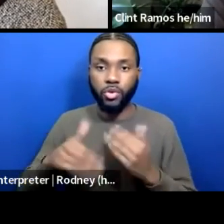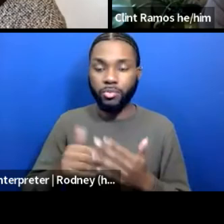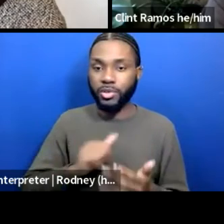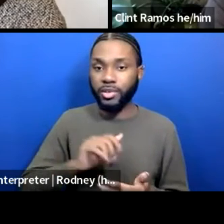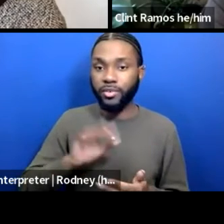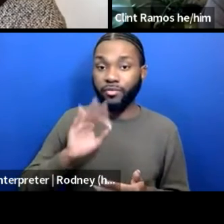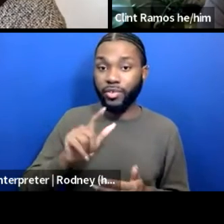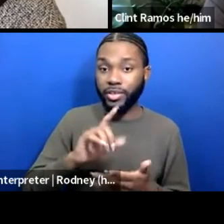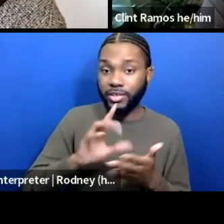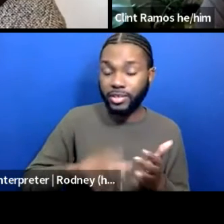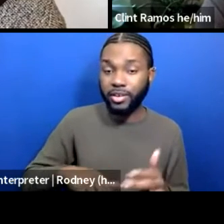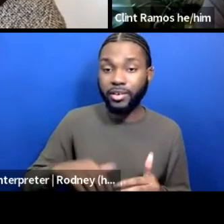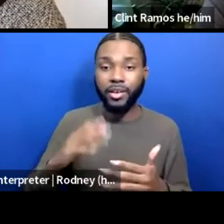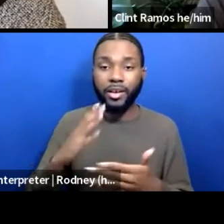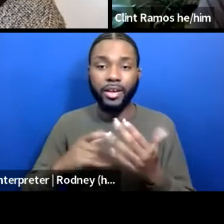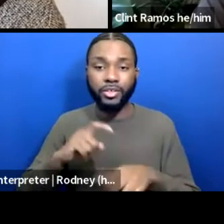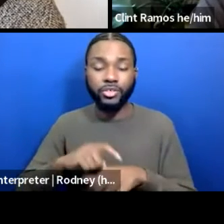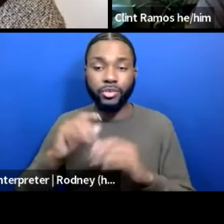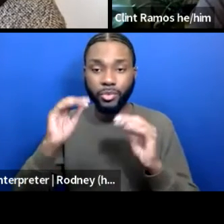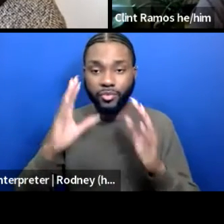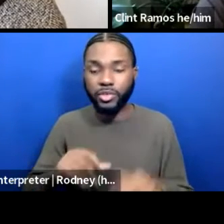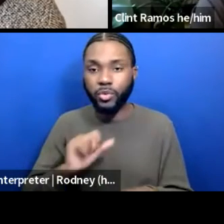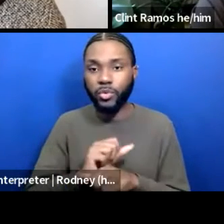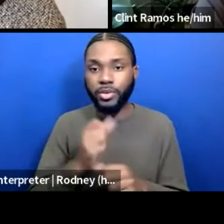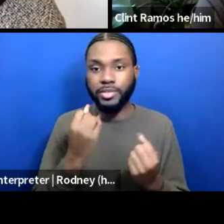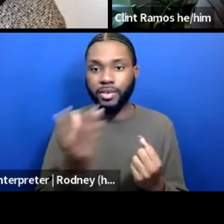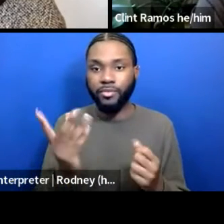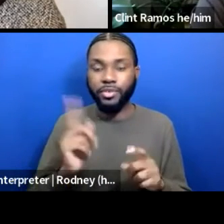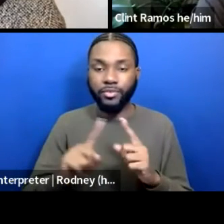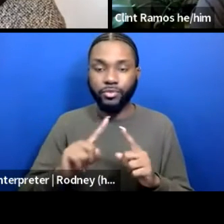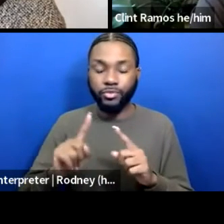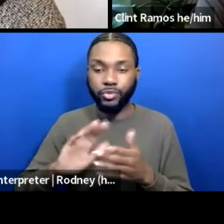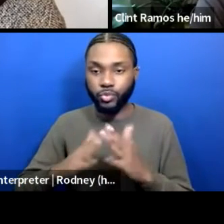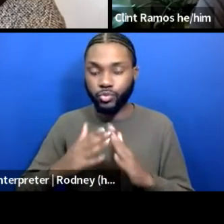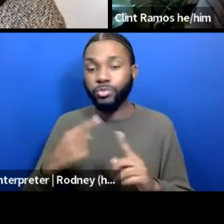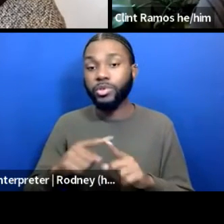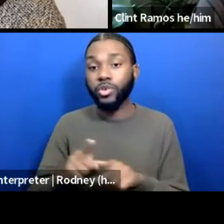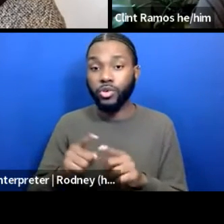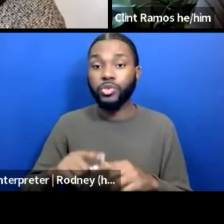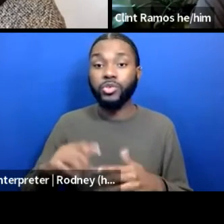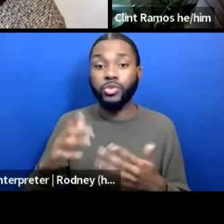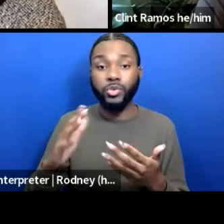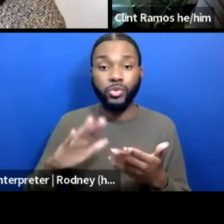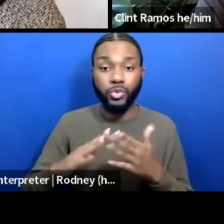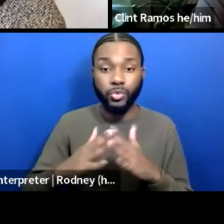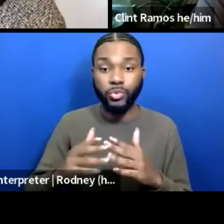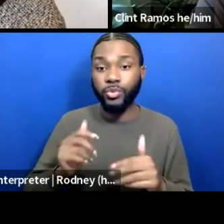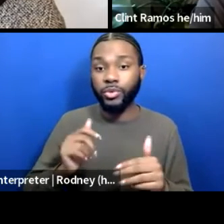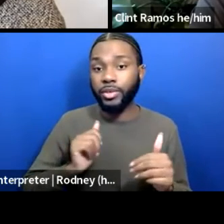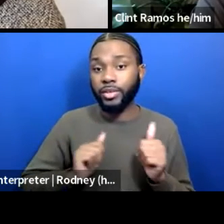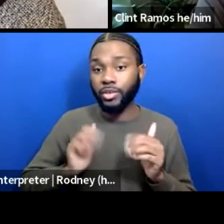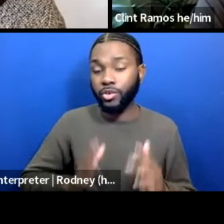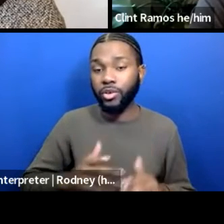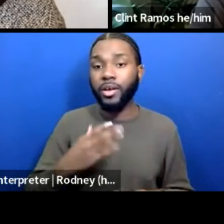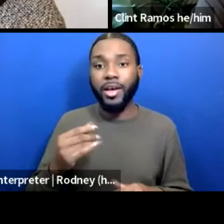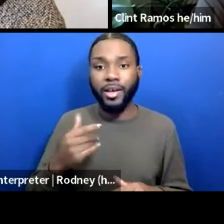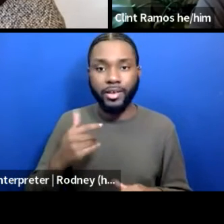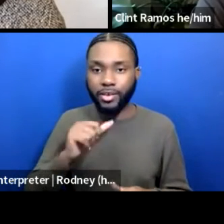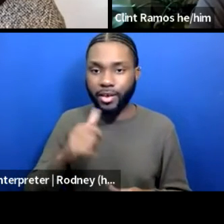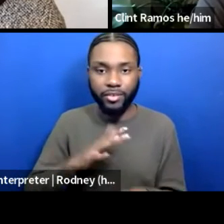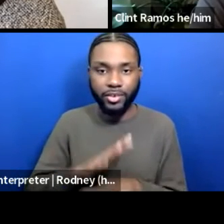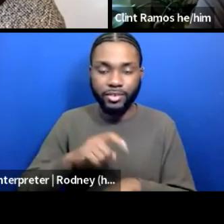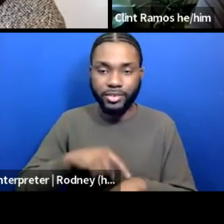adjunct professor, working at multiple schools and community theater, not enough time to see my kids. I would love a 40-hour week job with reasonable hours,